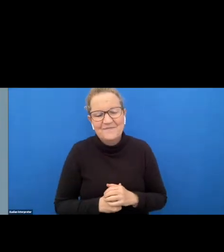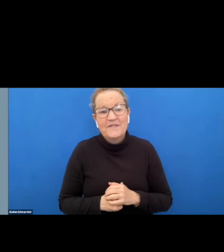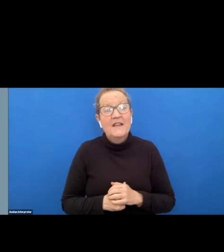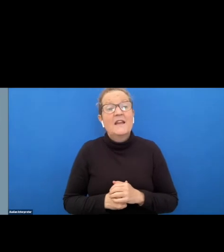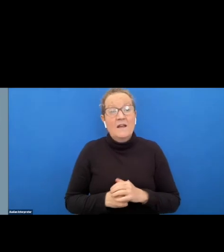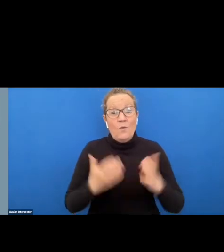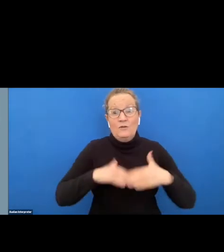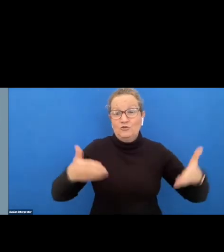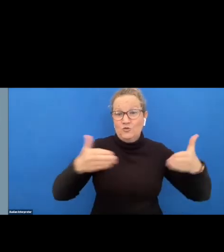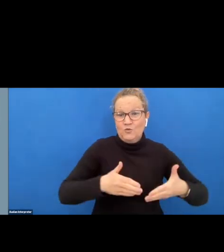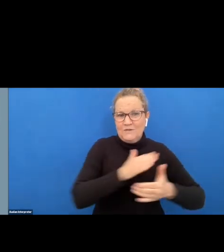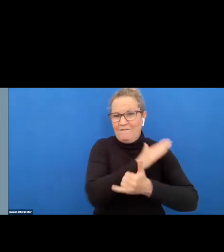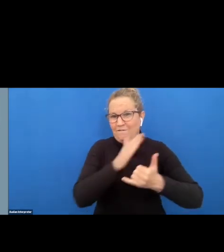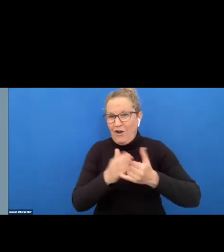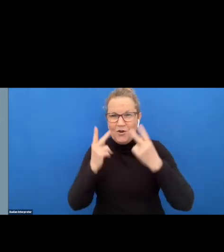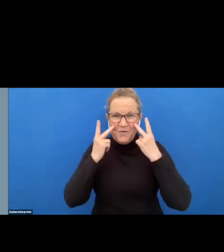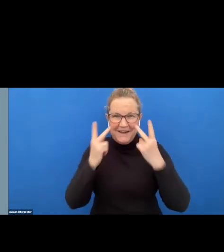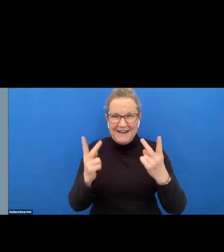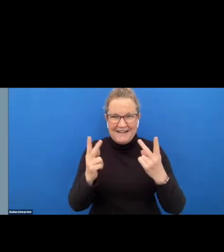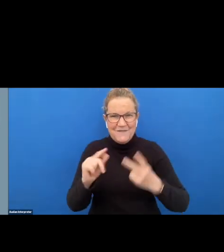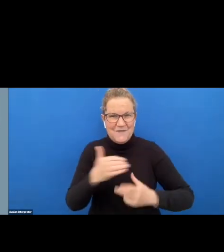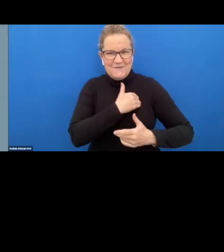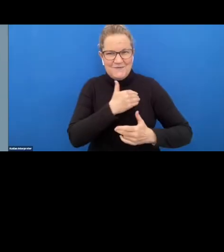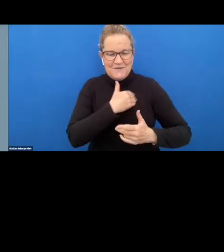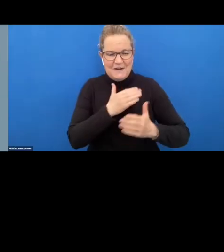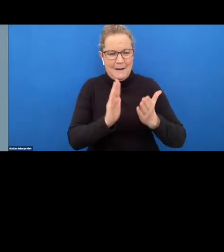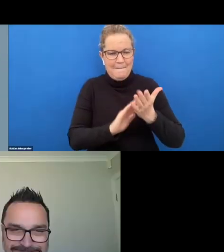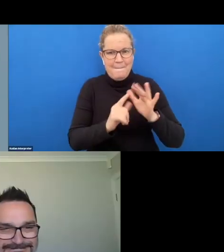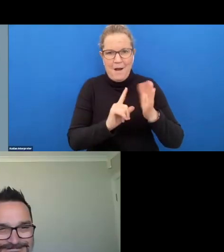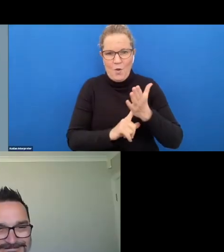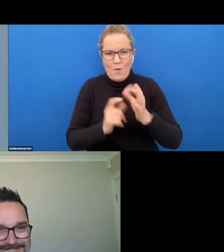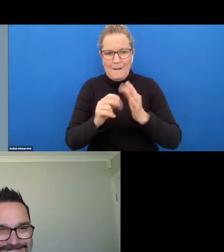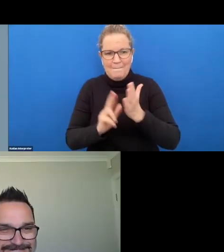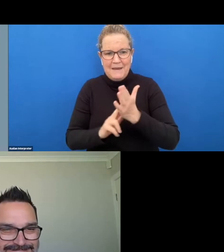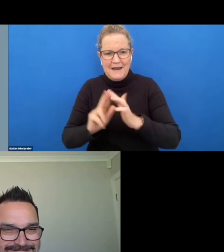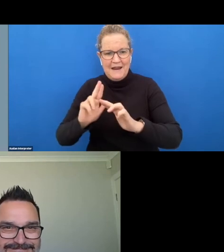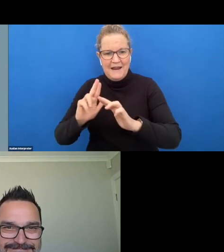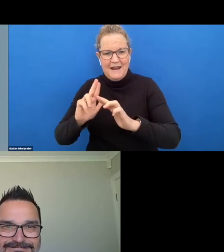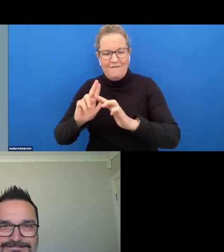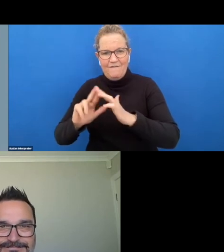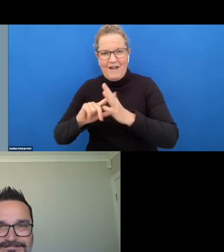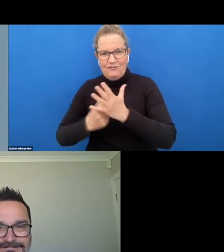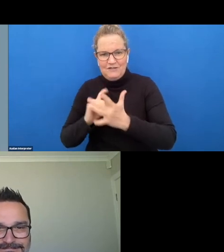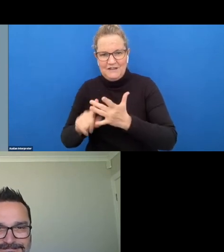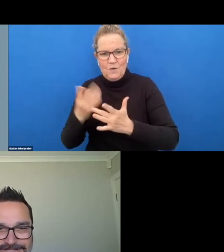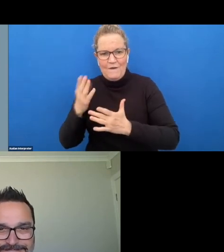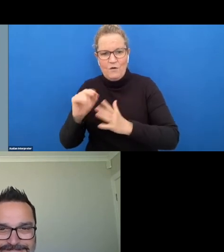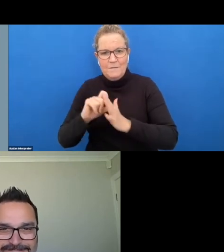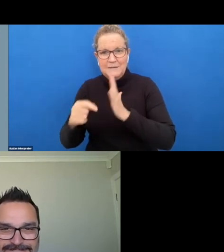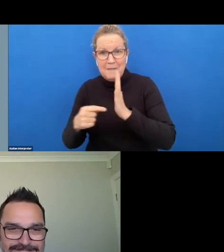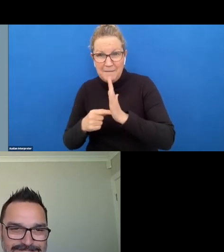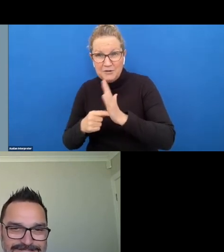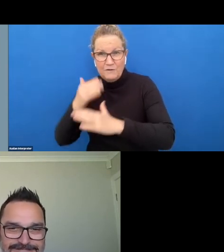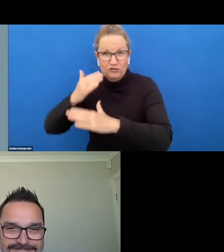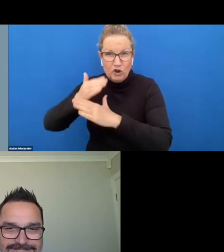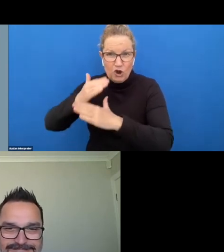introduce our final guests for this morning uh mr michael ben farry um michael is from department of jobs precincts and regions